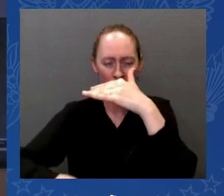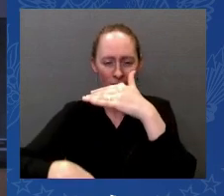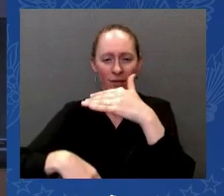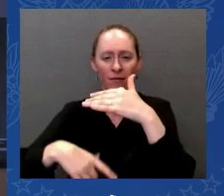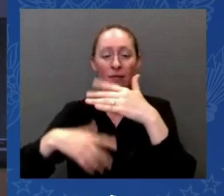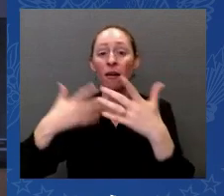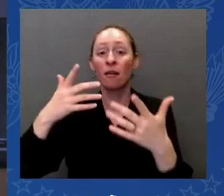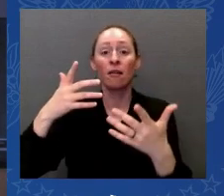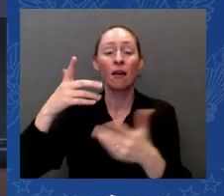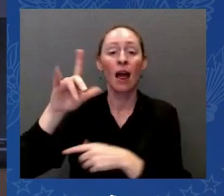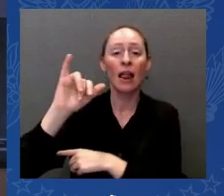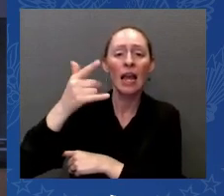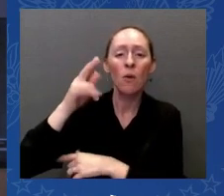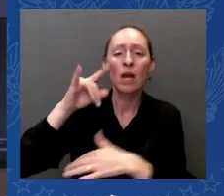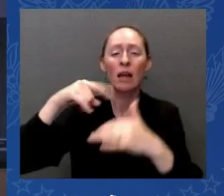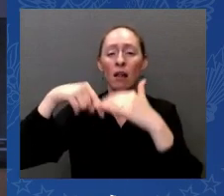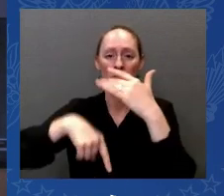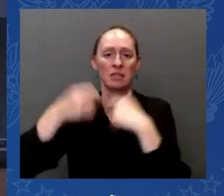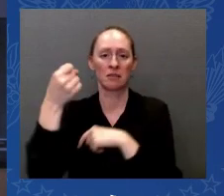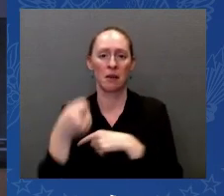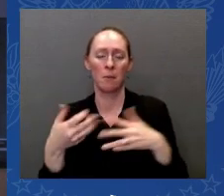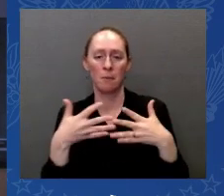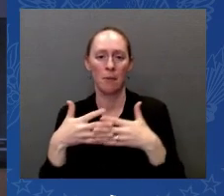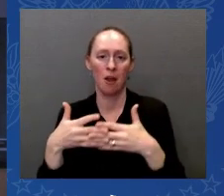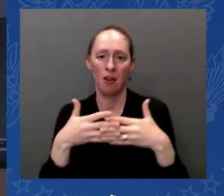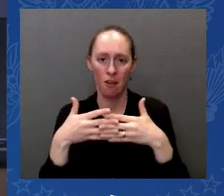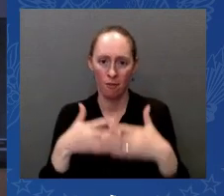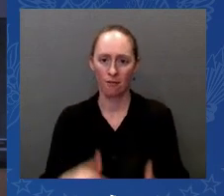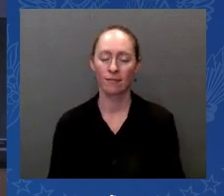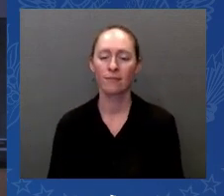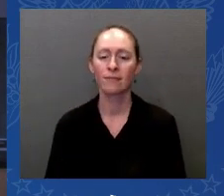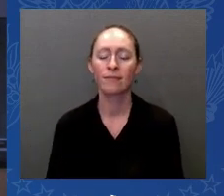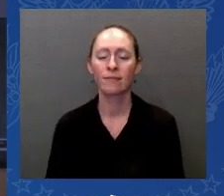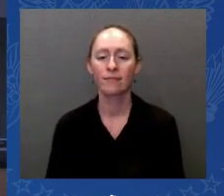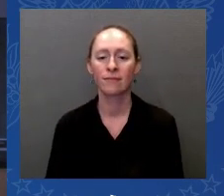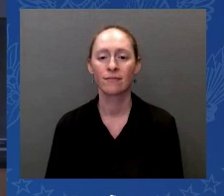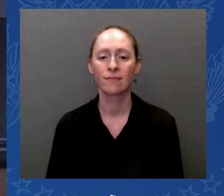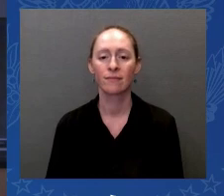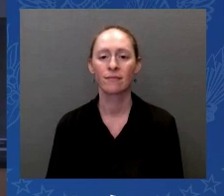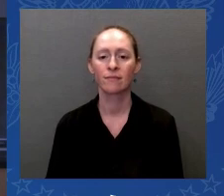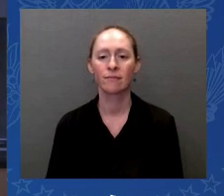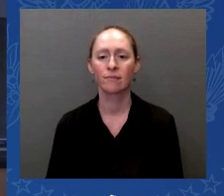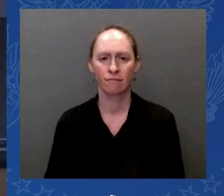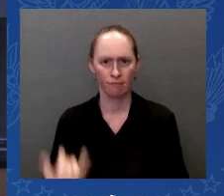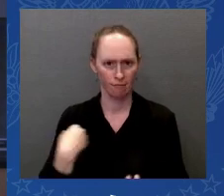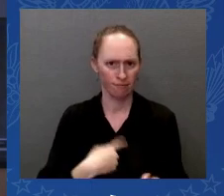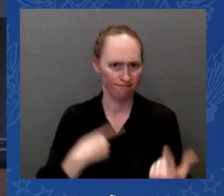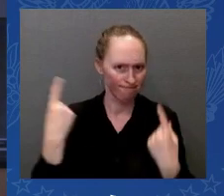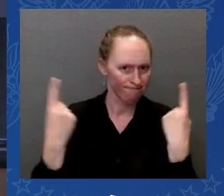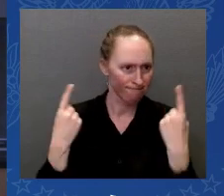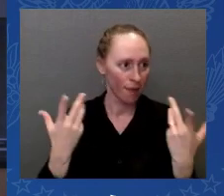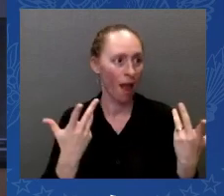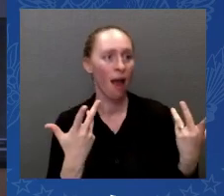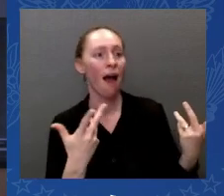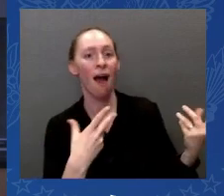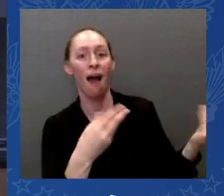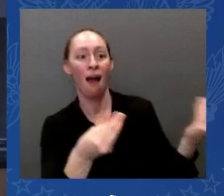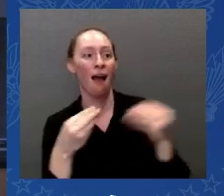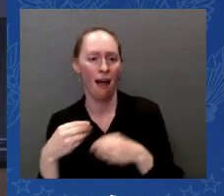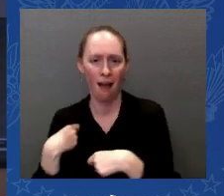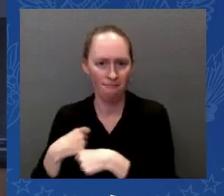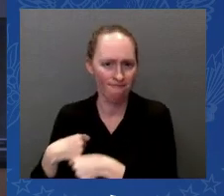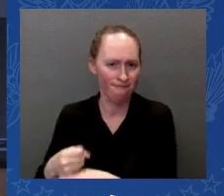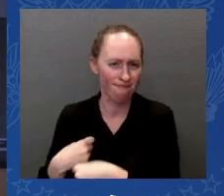made and manufactured today. Like was just mentioned, unfortunately, the U.S. is almost a non-player. In the lithium game,